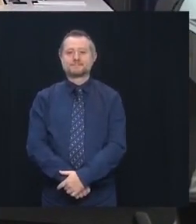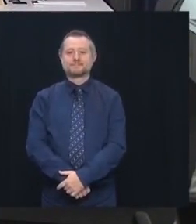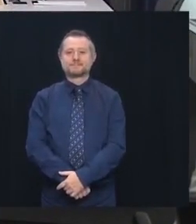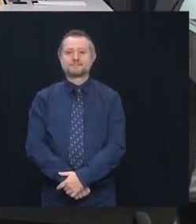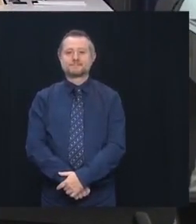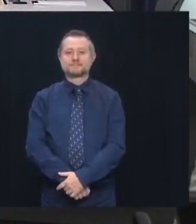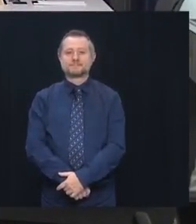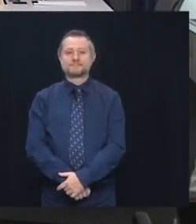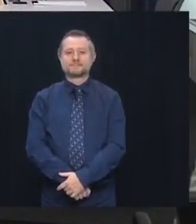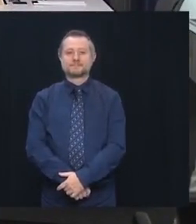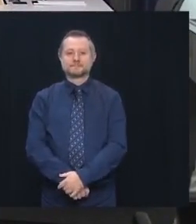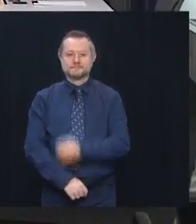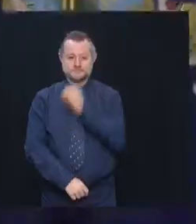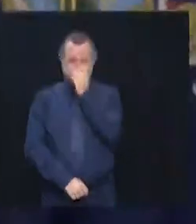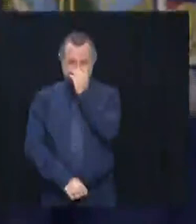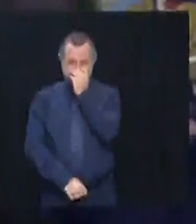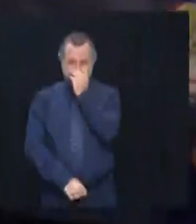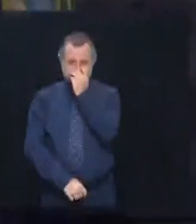SECRETARY POMPEOVICOS.